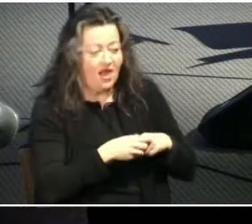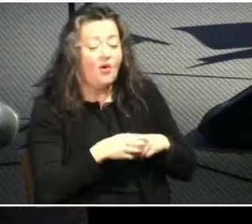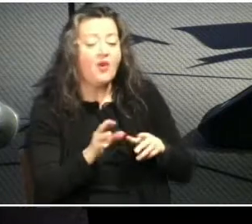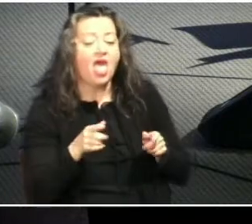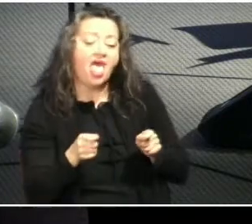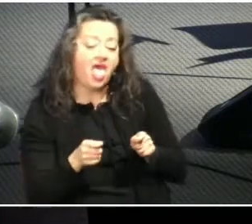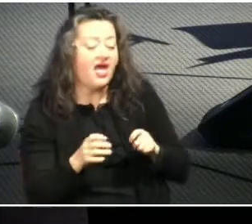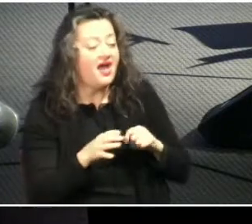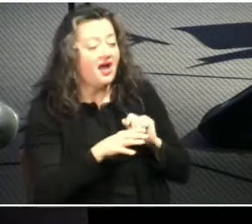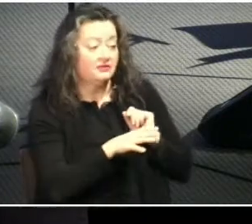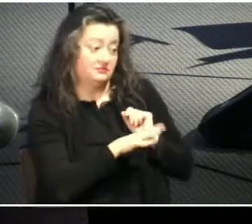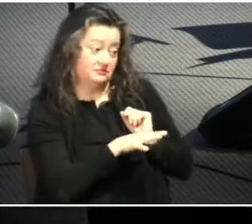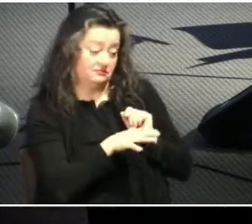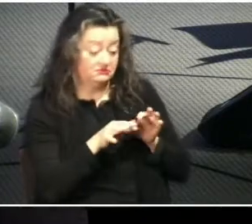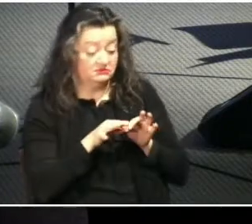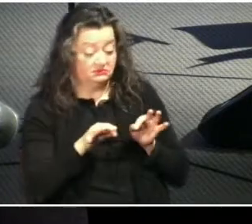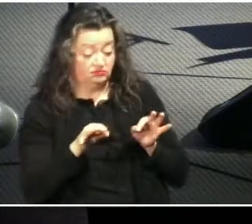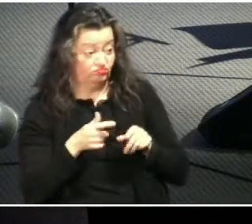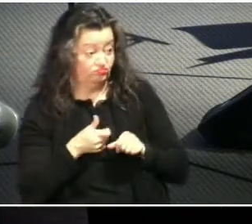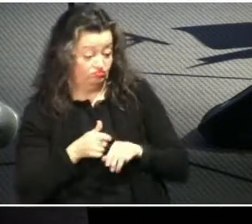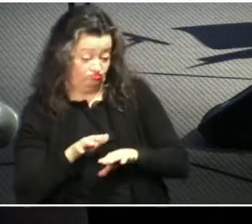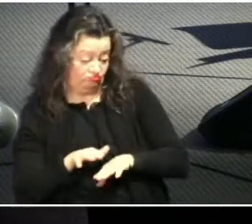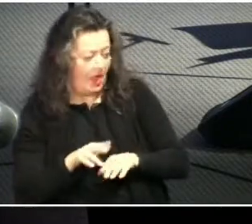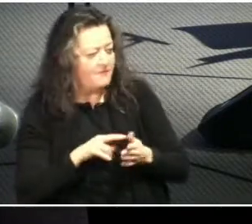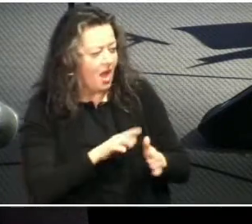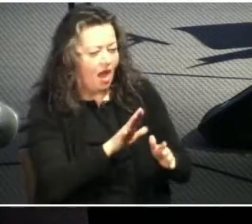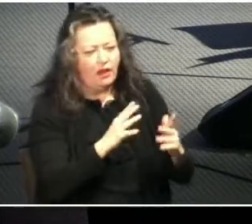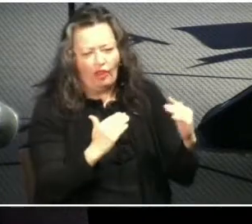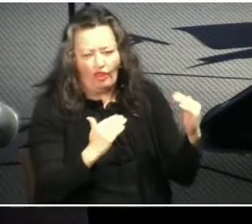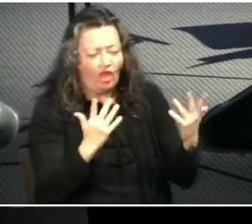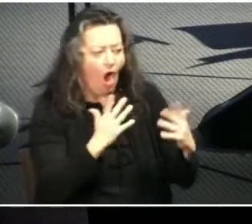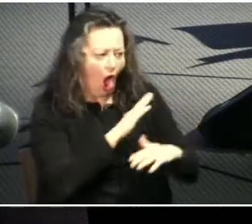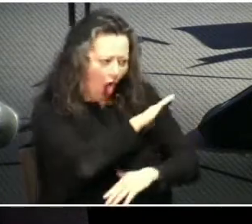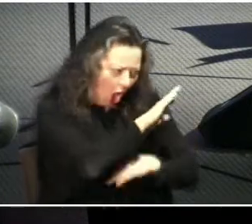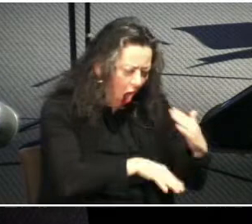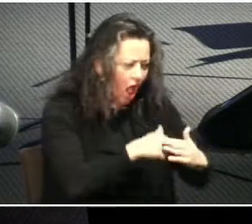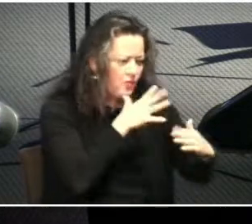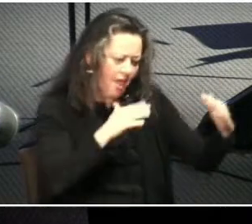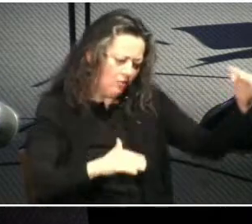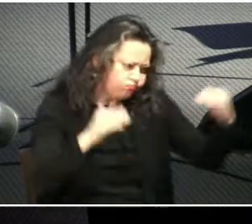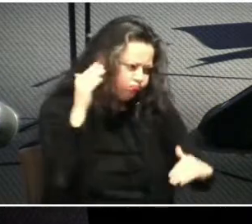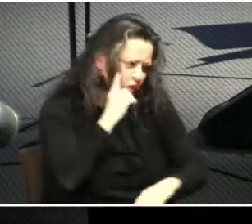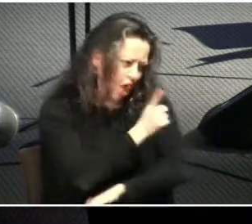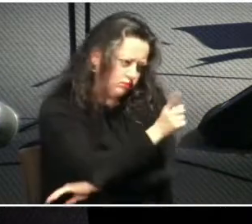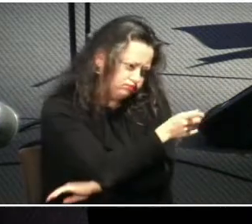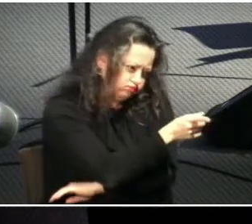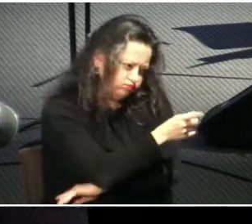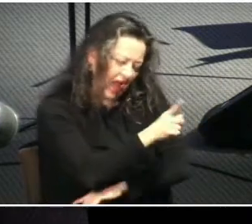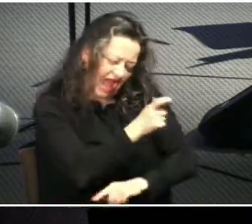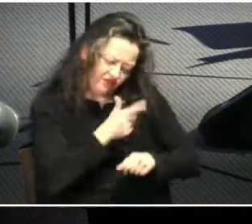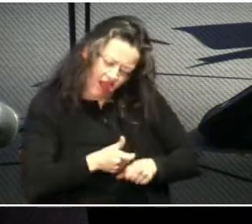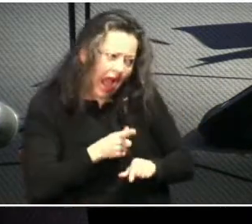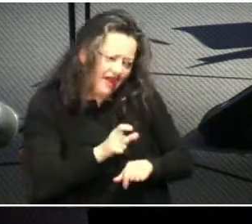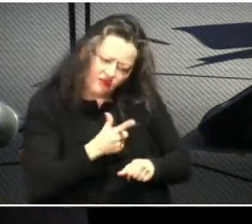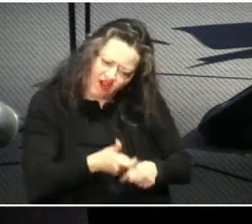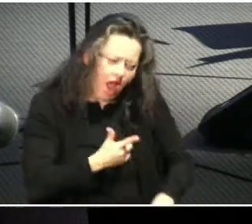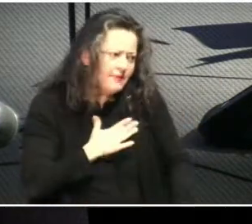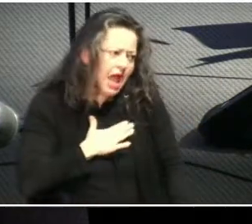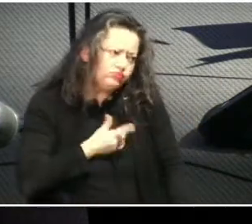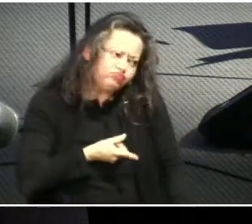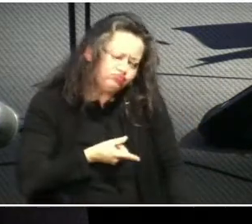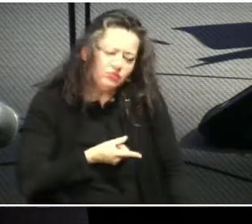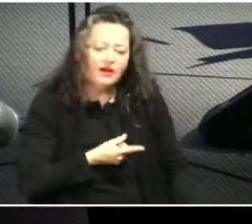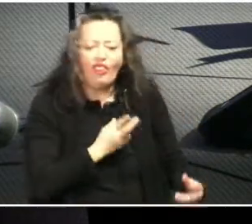say that means women all women should submit to men or whatever we did and the girls would have clever comebacks for the guys